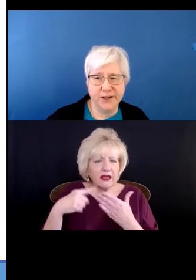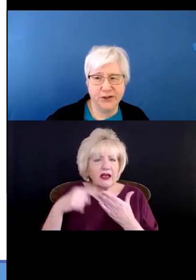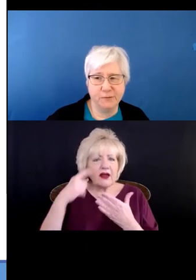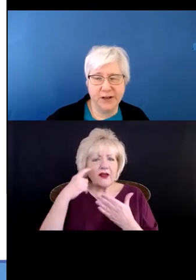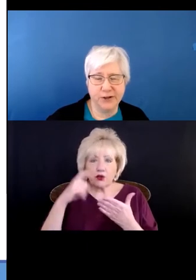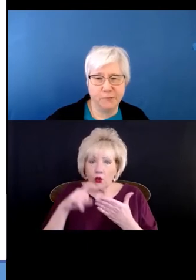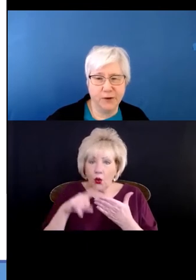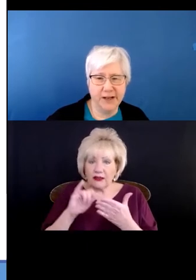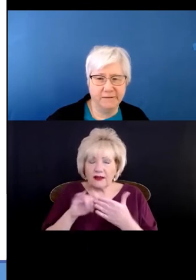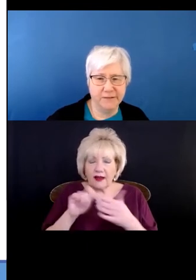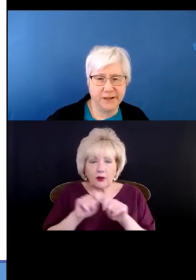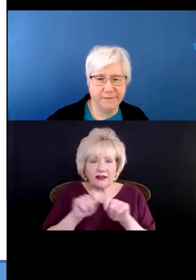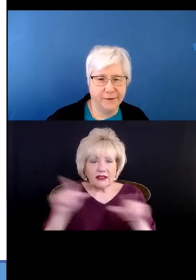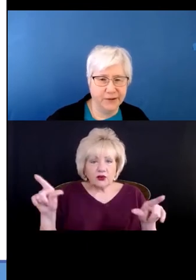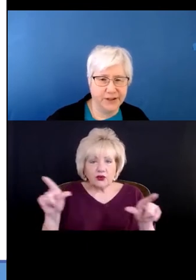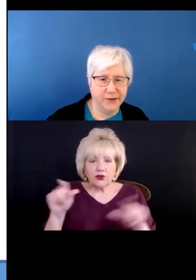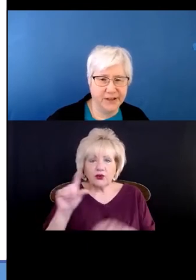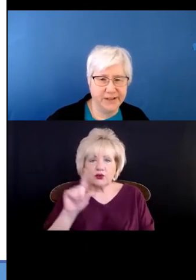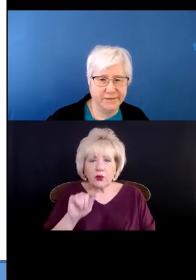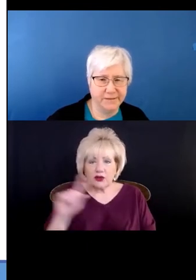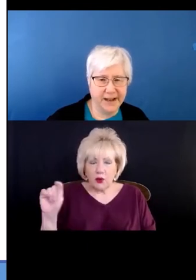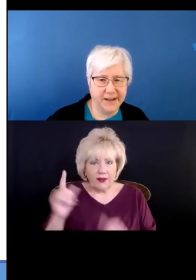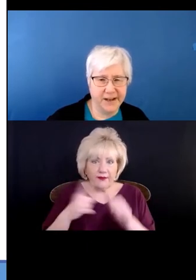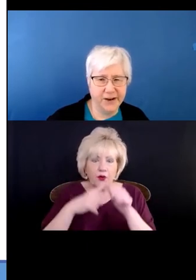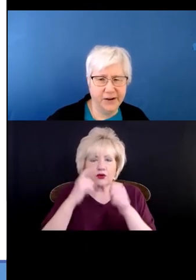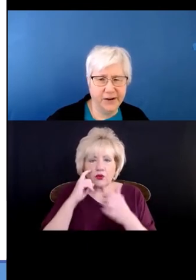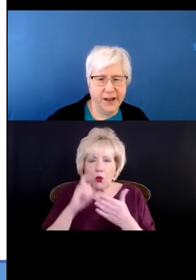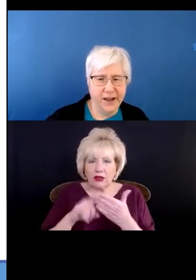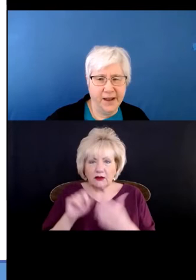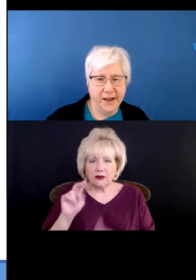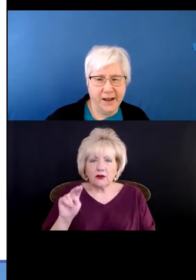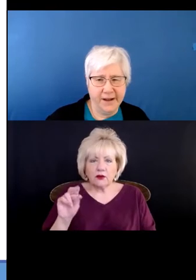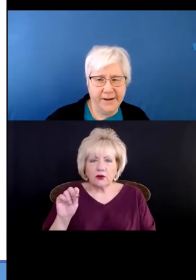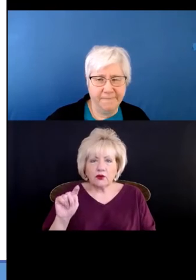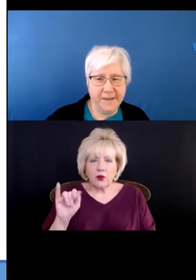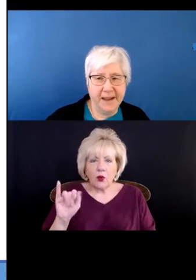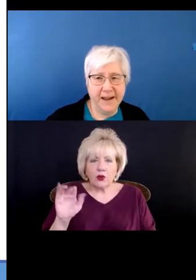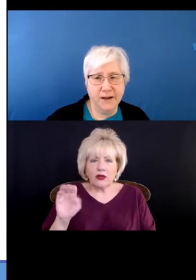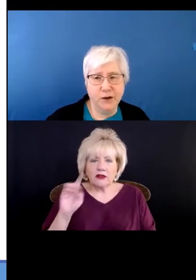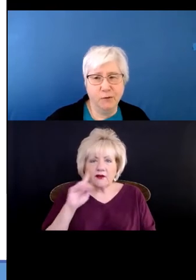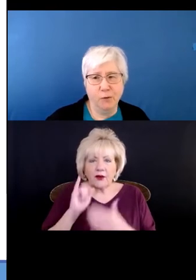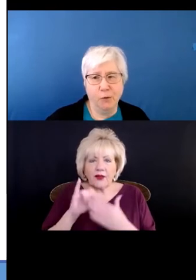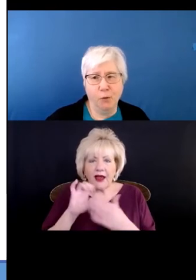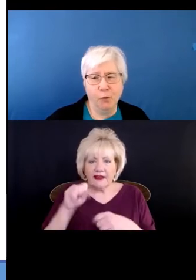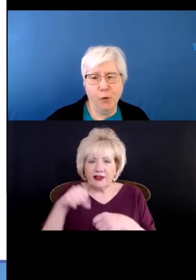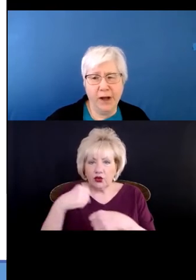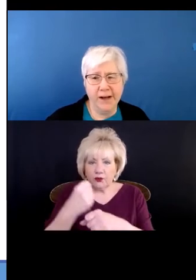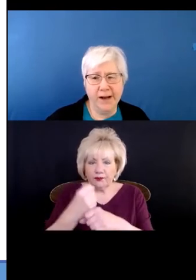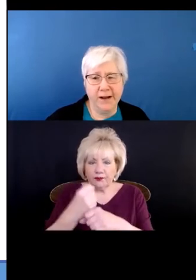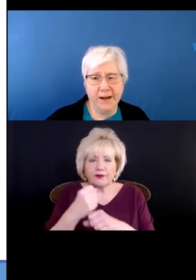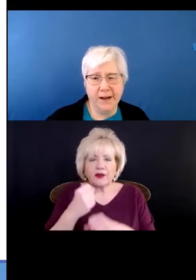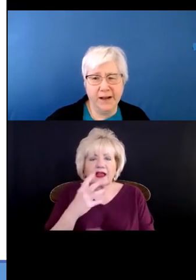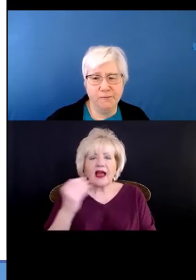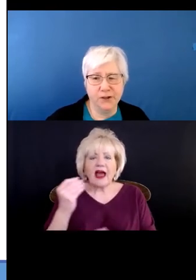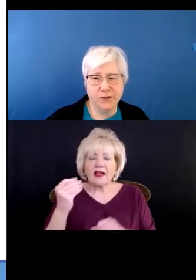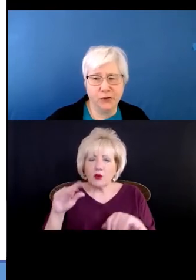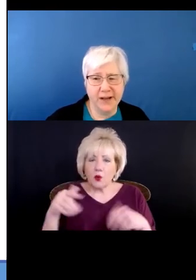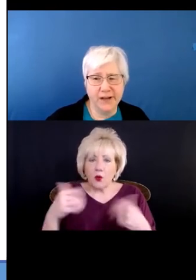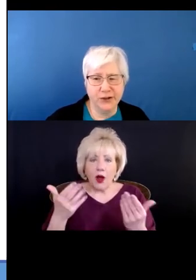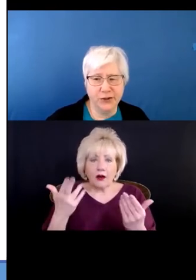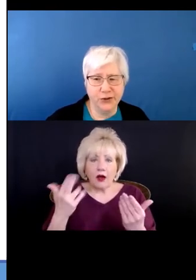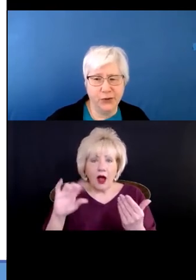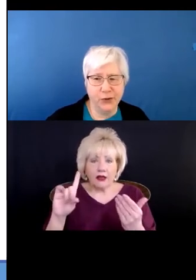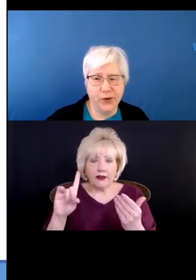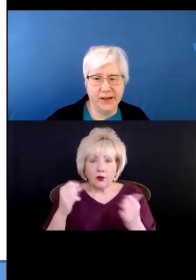issued in 2020. It was the first notice of that year. And what HUD was